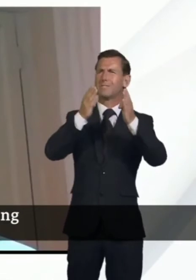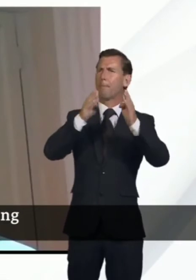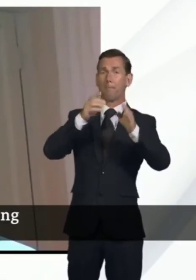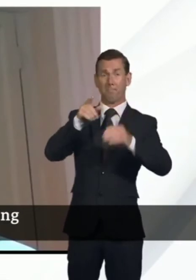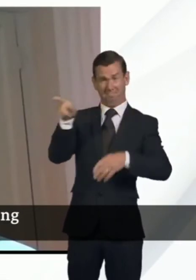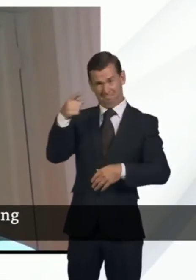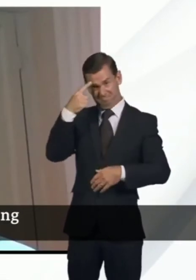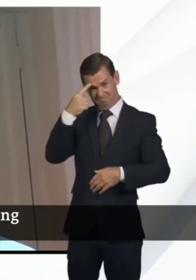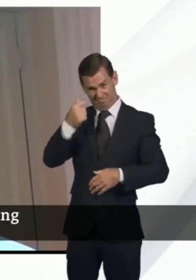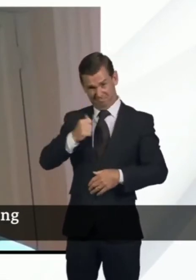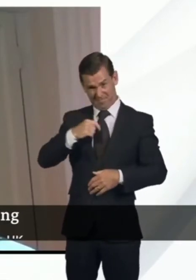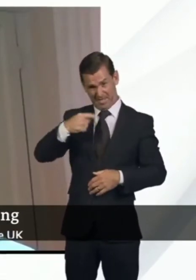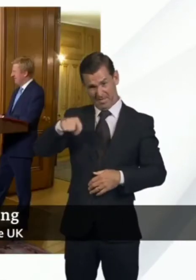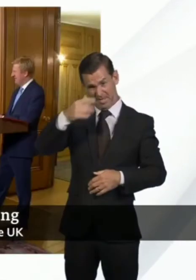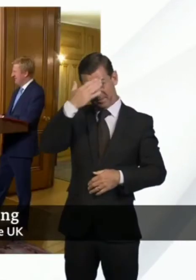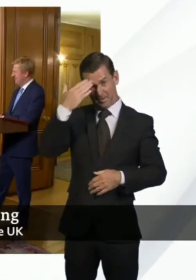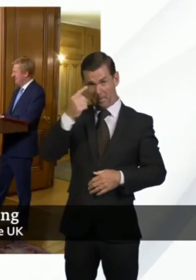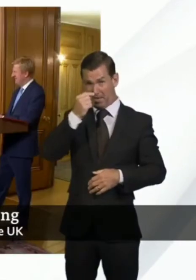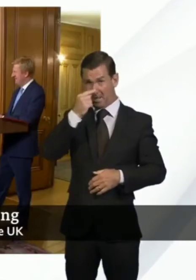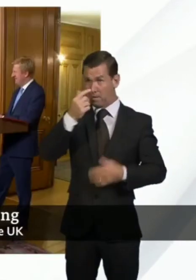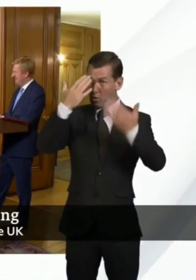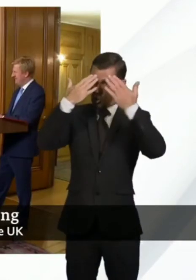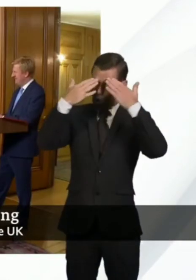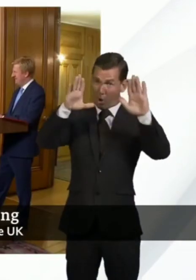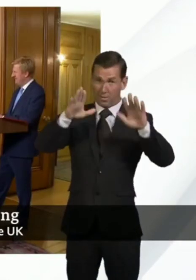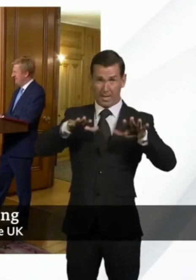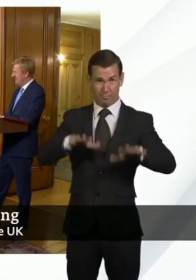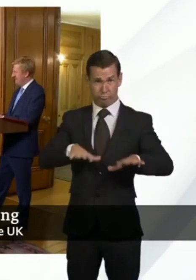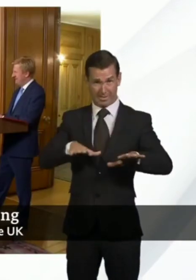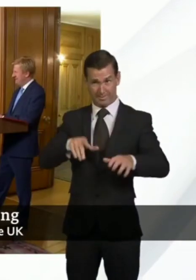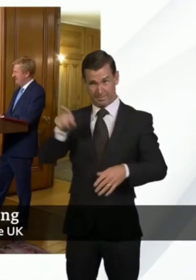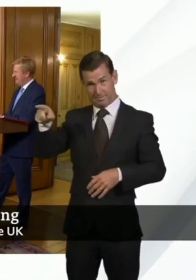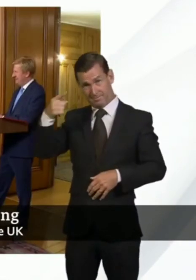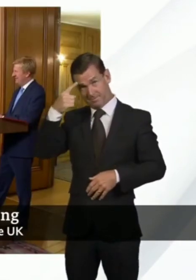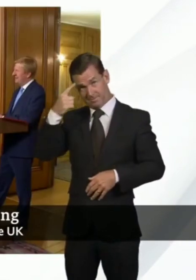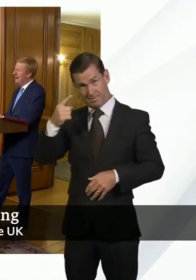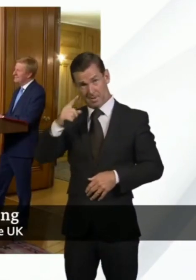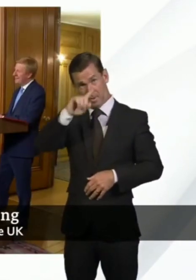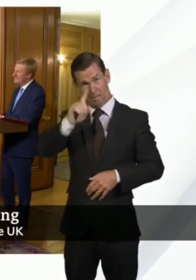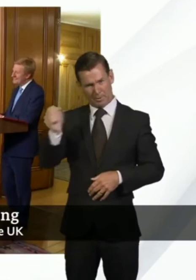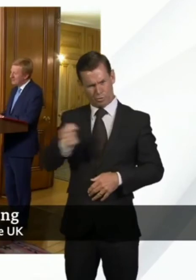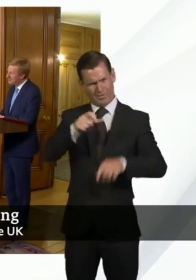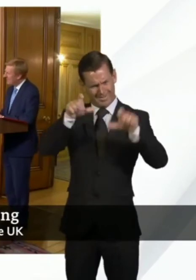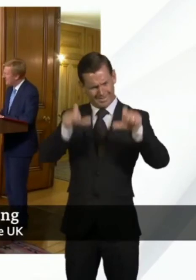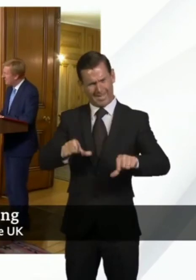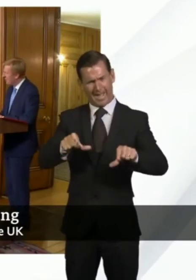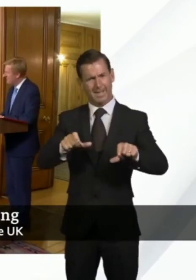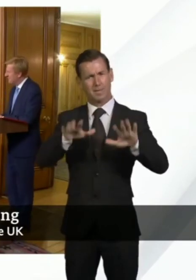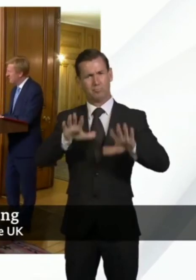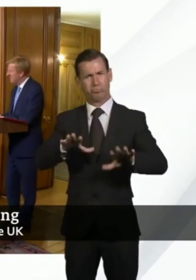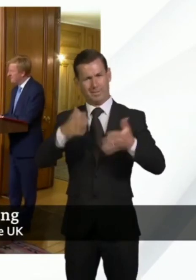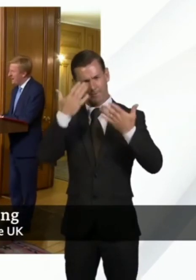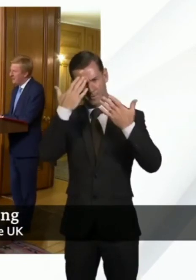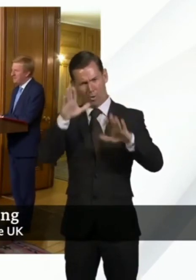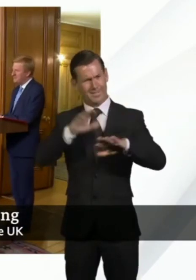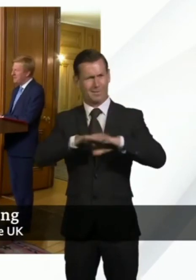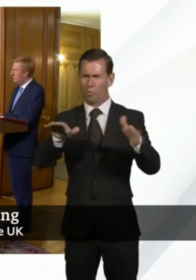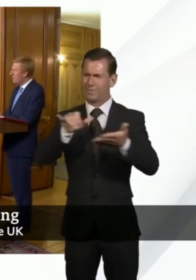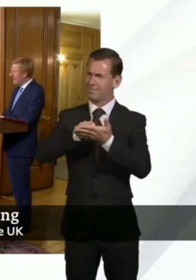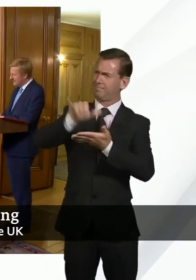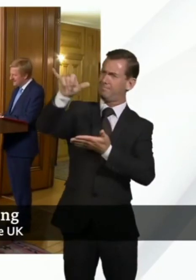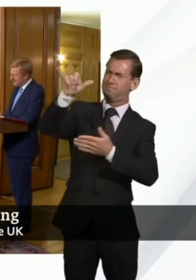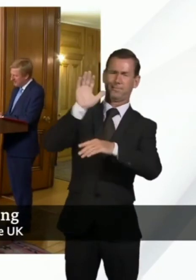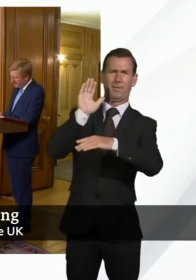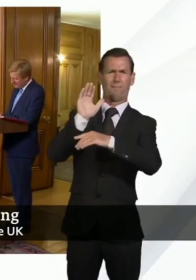a holiday in Britain this summer and if we can would you encourage people to take a staycation? Yeah look I'd love to get the tourism sector up